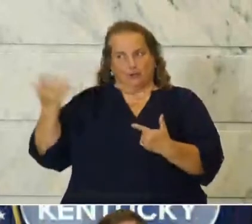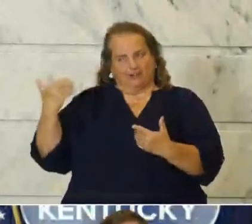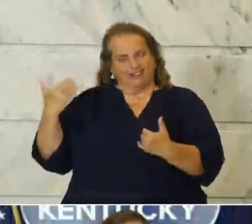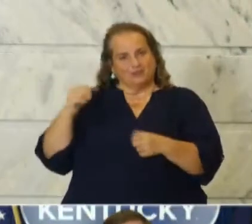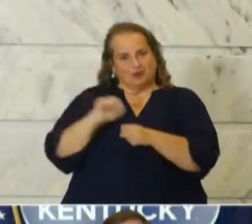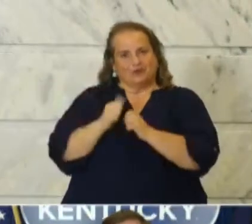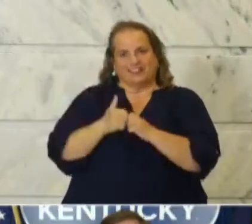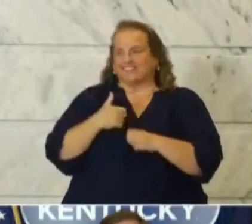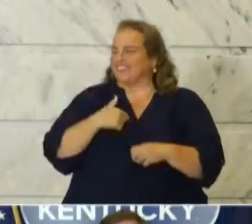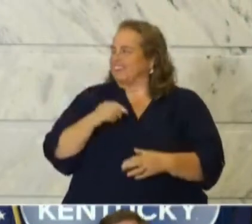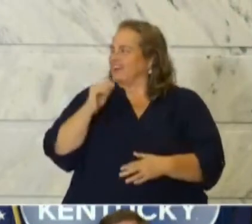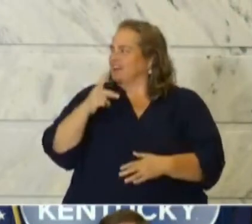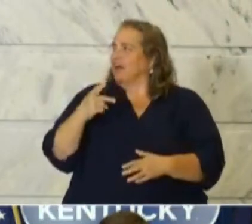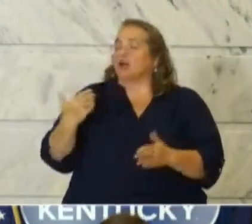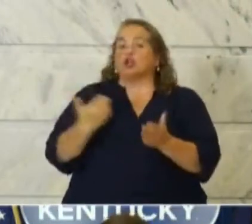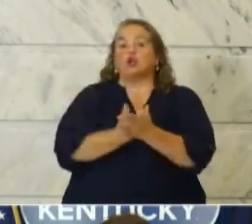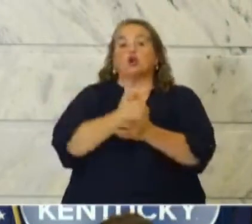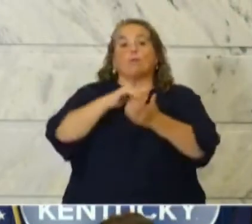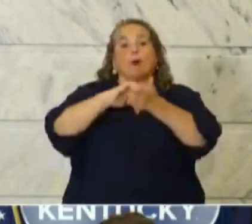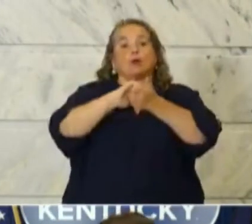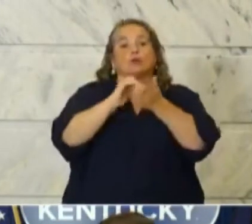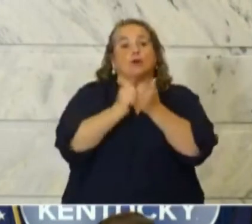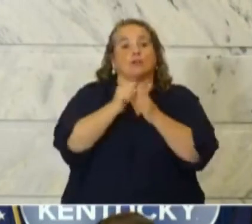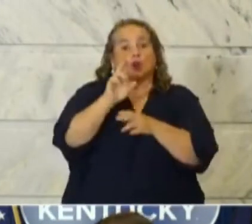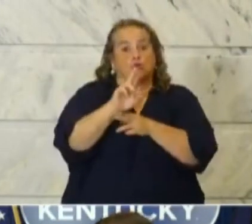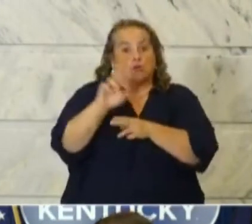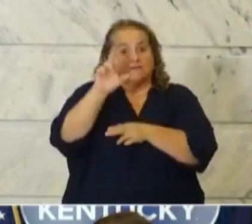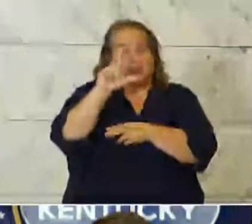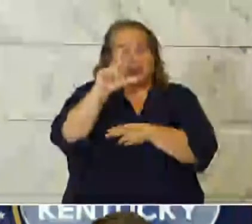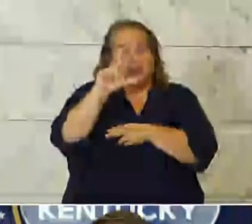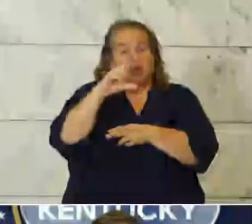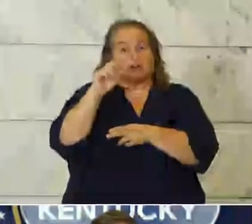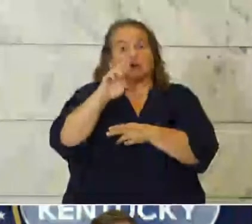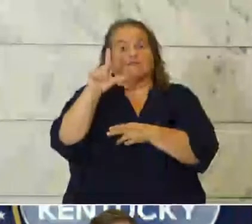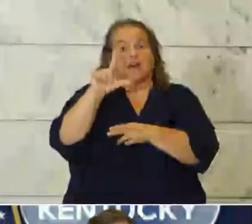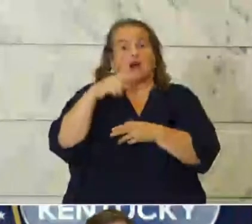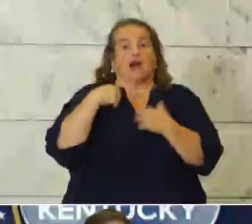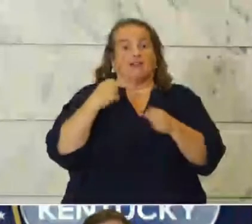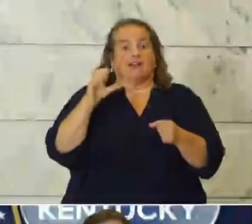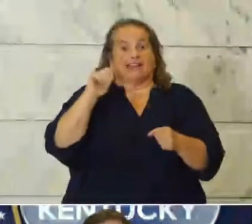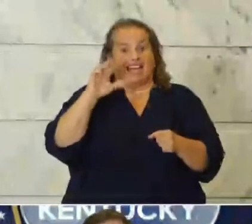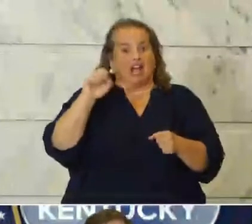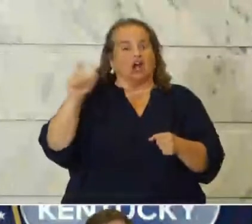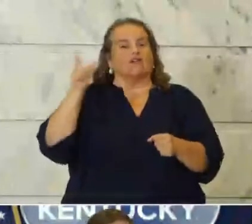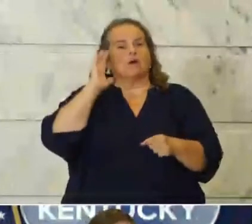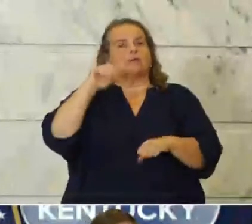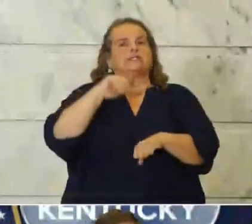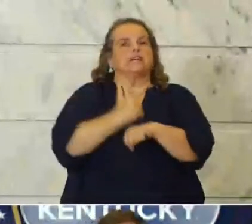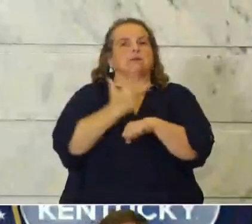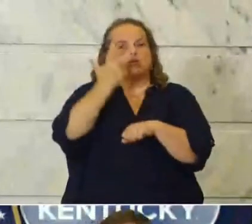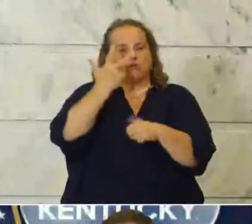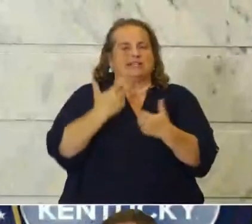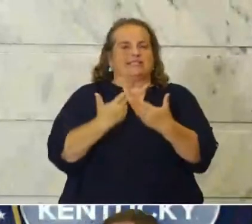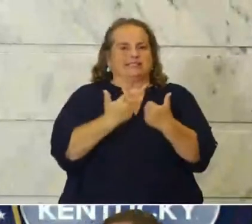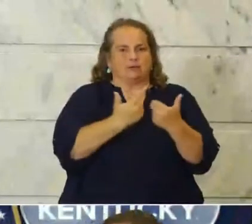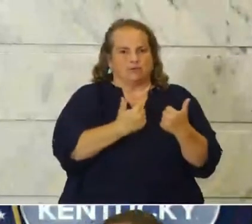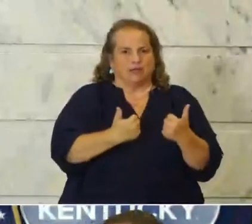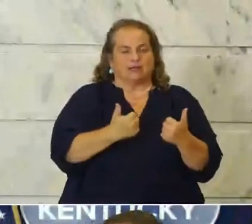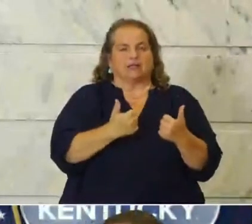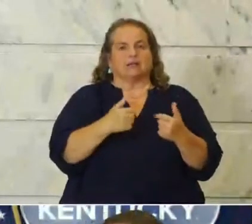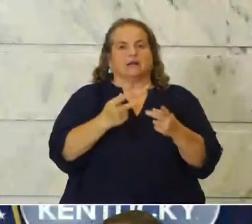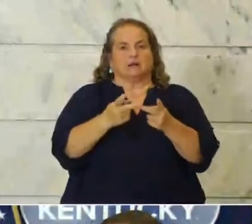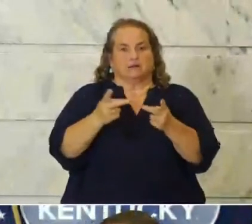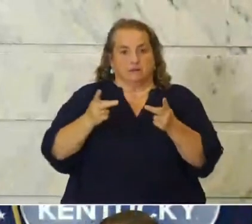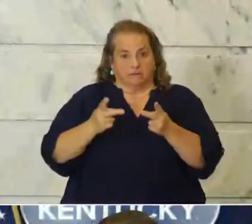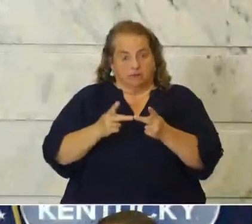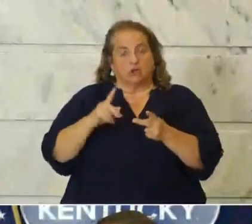new partnership with U of L and U of L Health Care, where they are going to set up three separate sites. These were the sites that